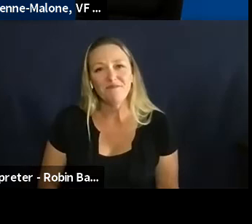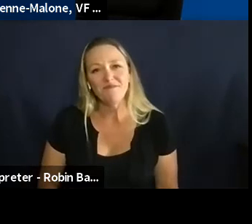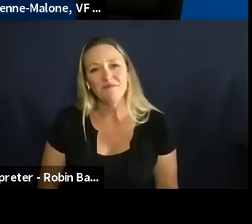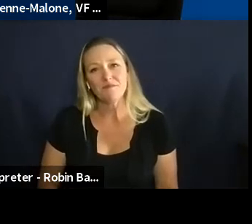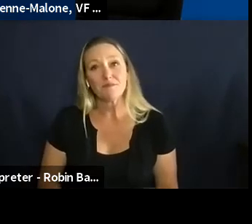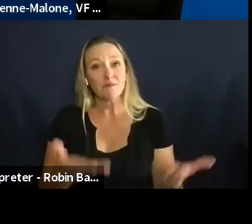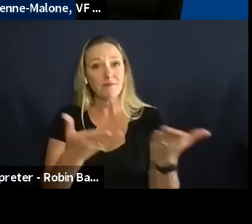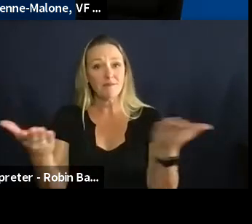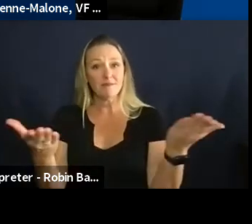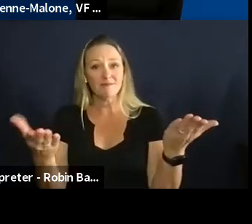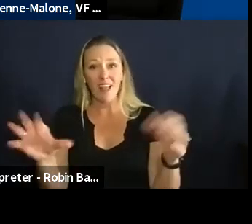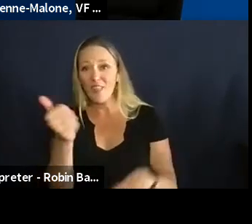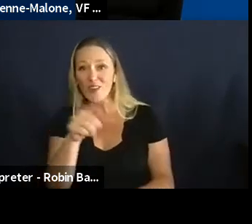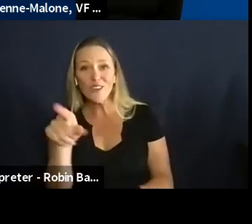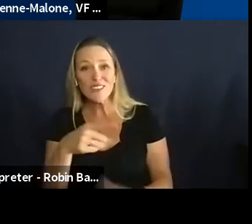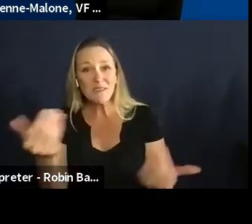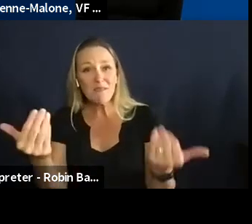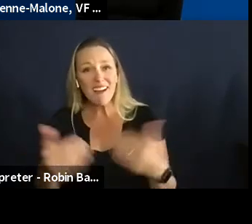anyone else come on